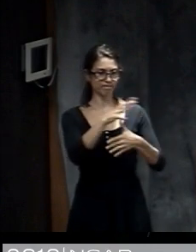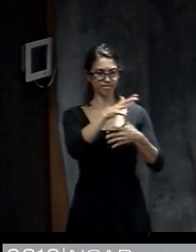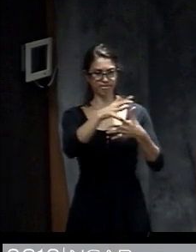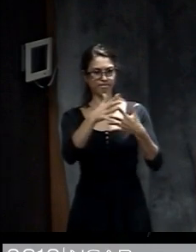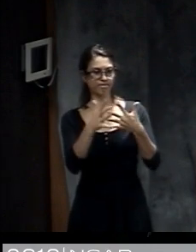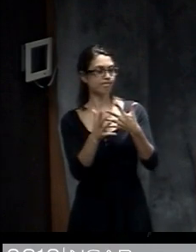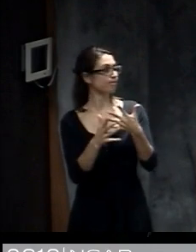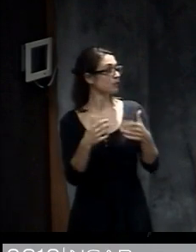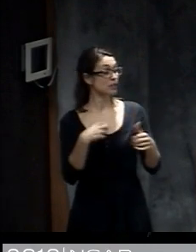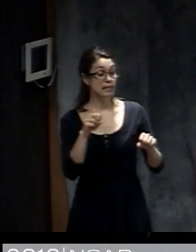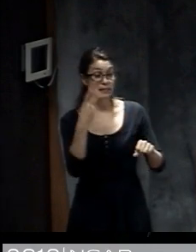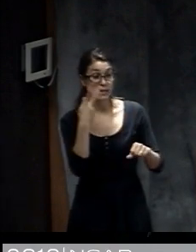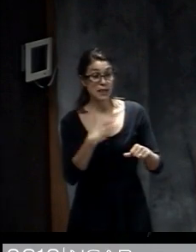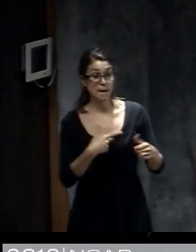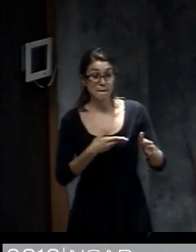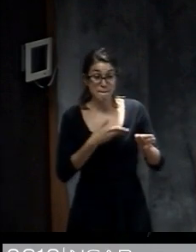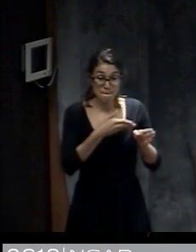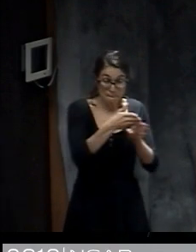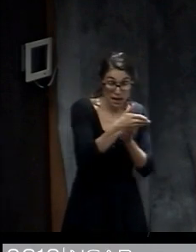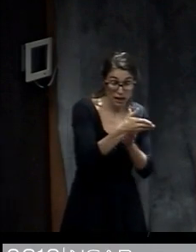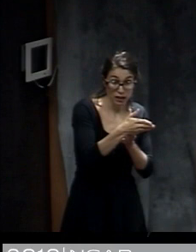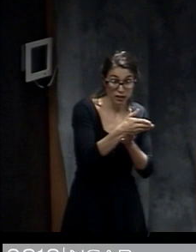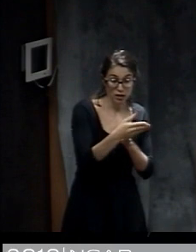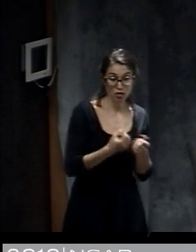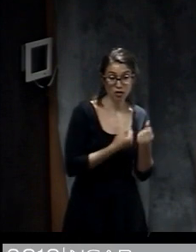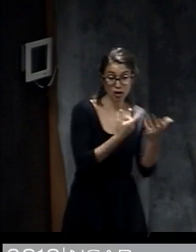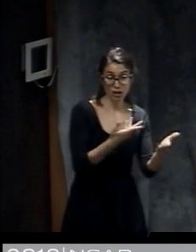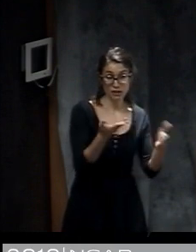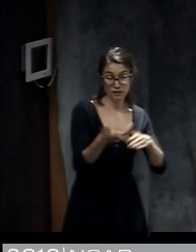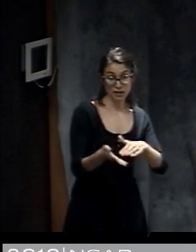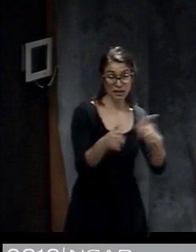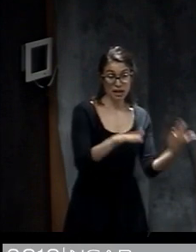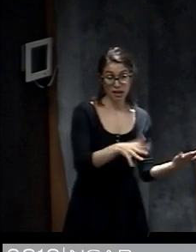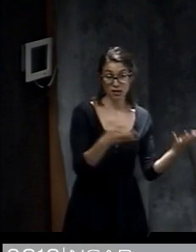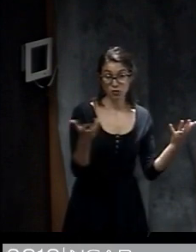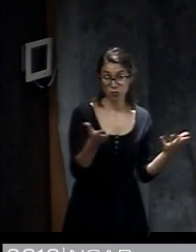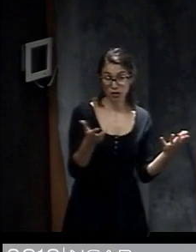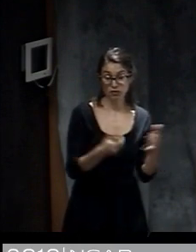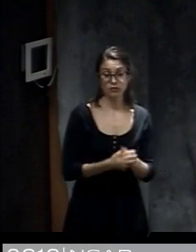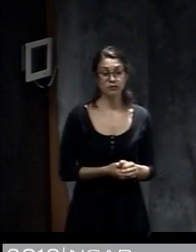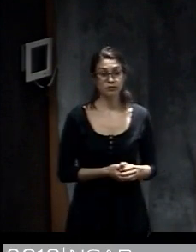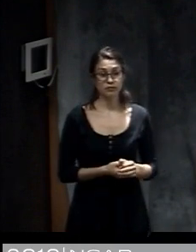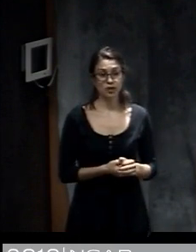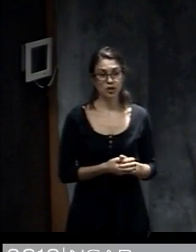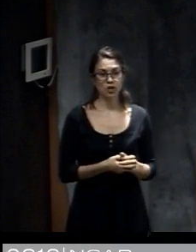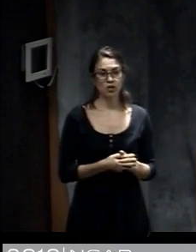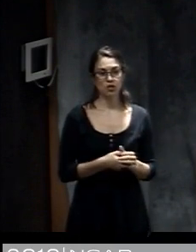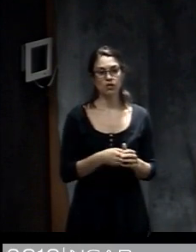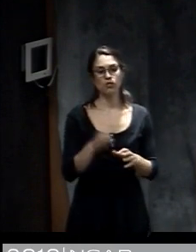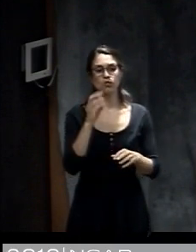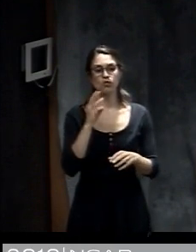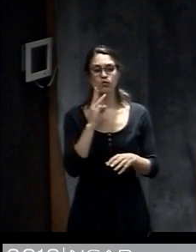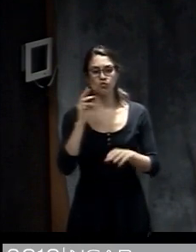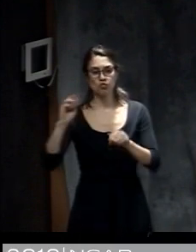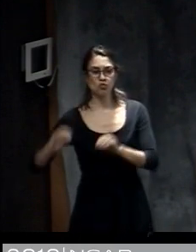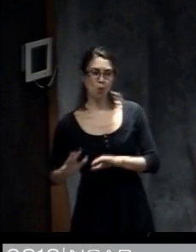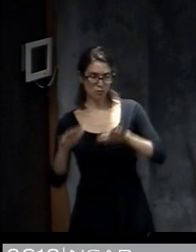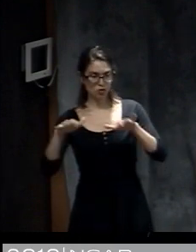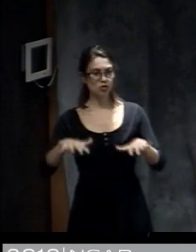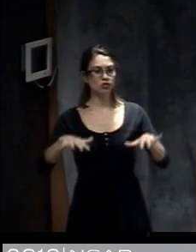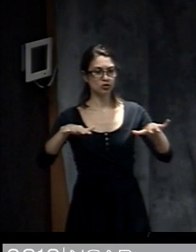the major cause of the deaths from tropical cyclones during this era was storm surge and then rainfall flooding.